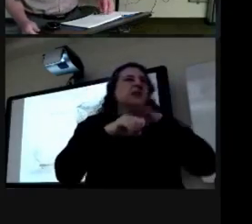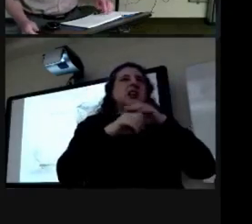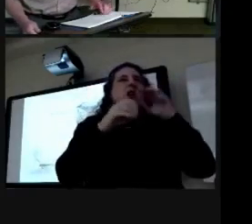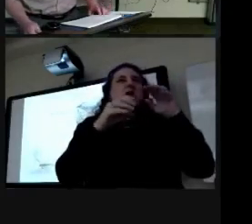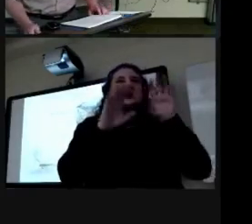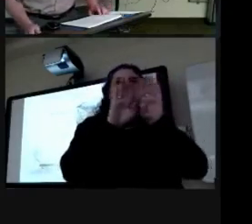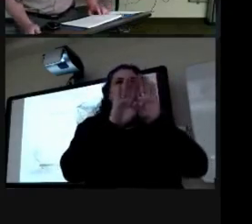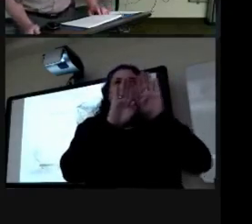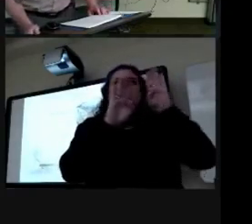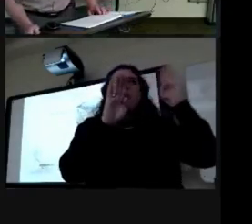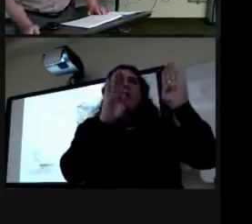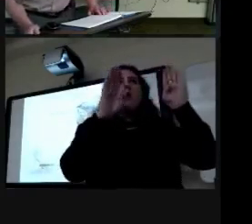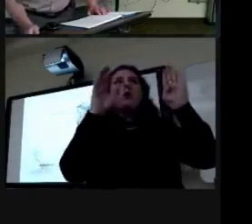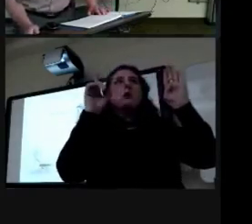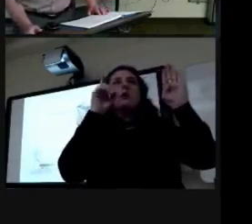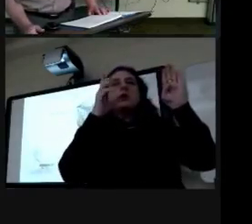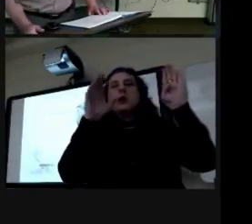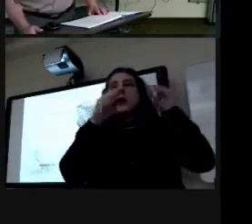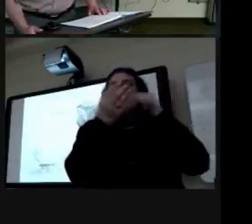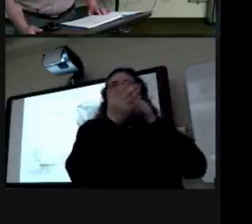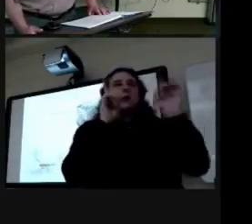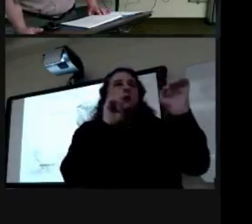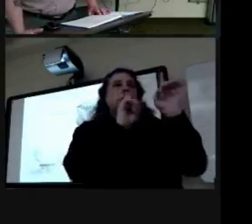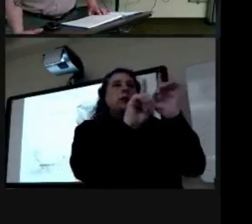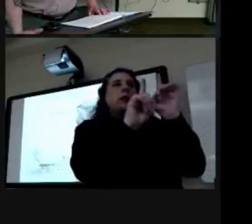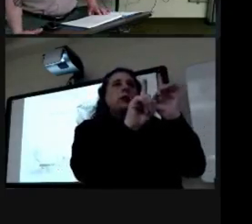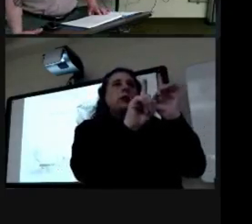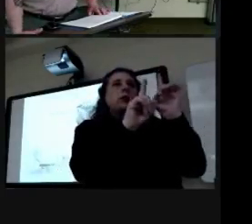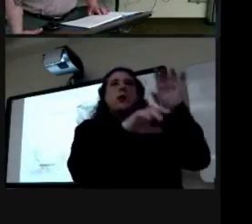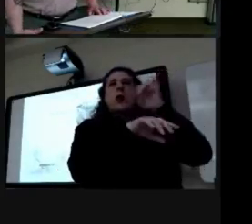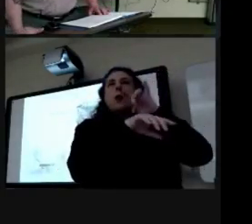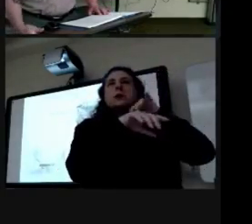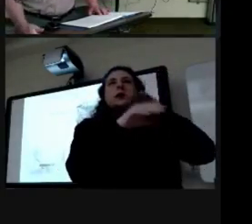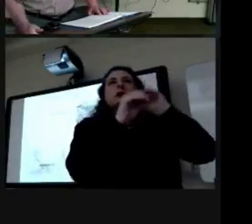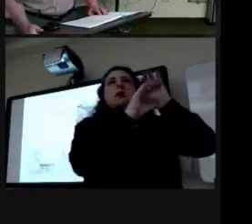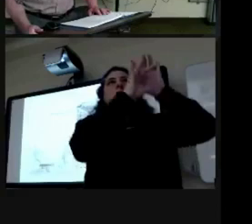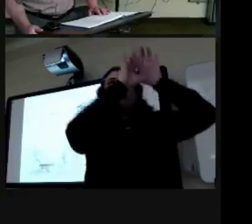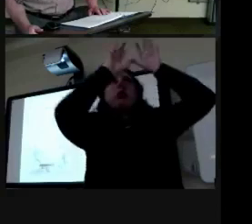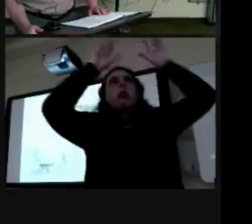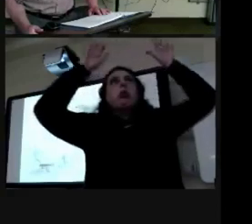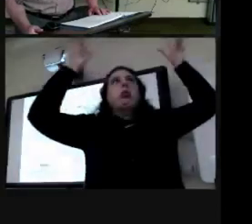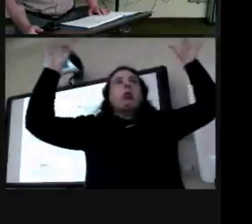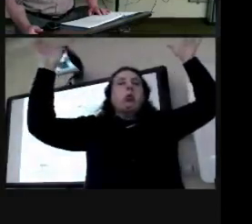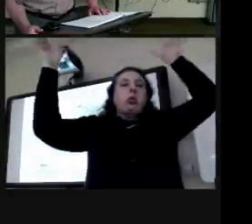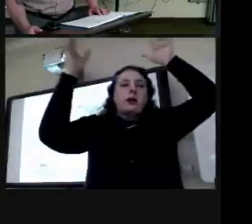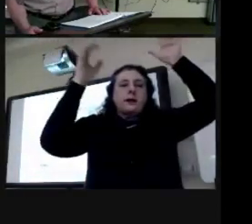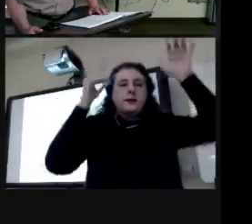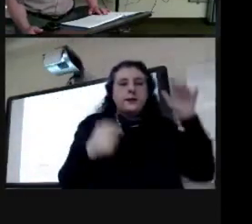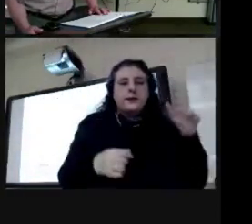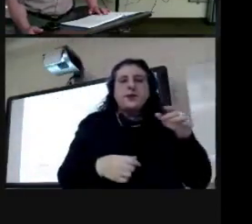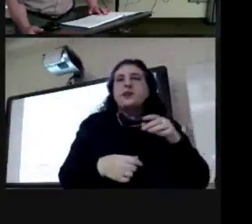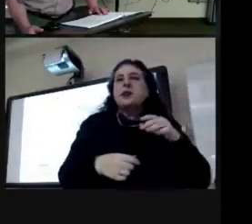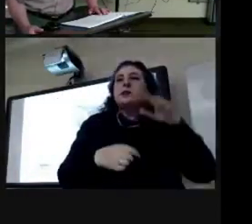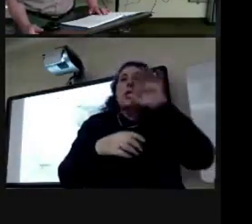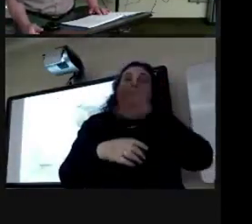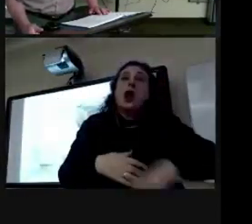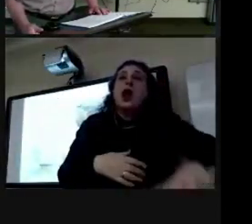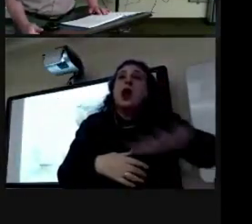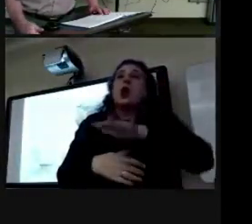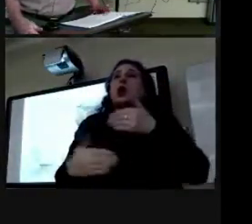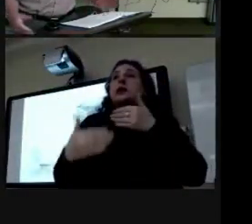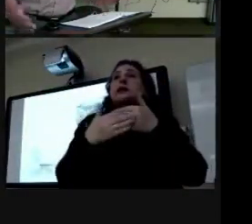and the landscape around sprinkled was low-lying kind of swampy um